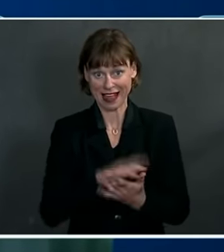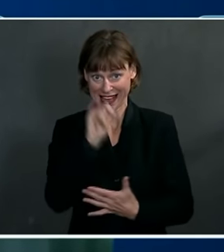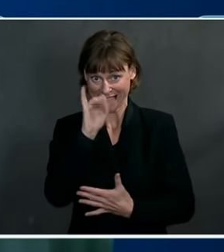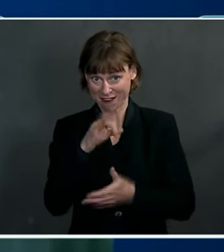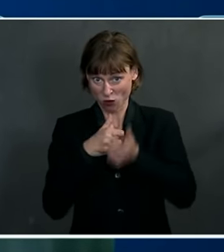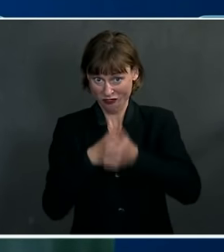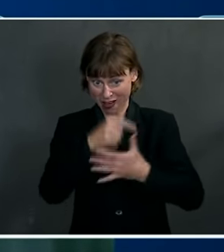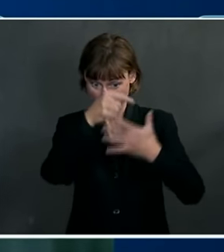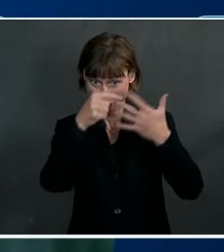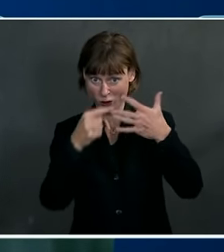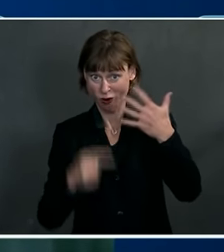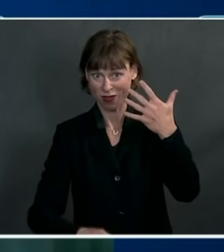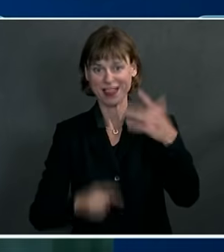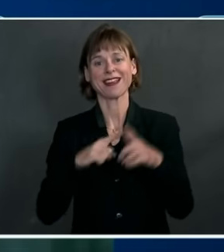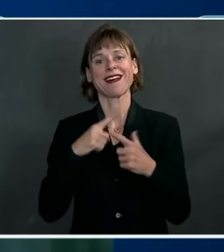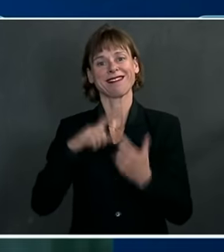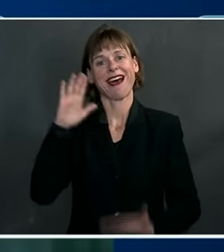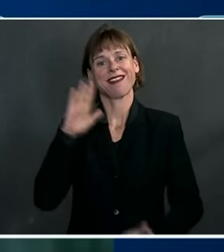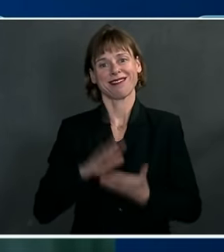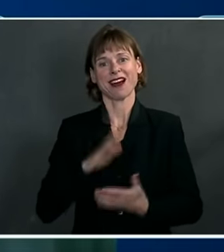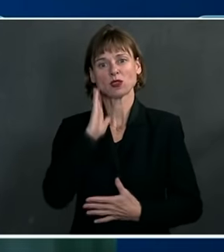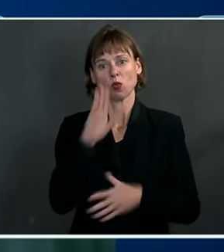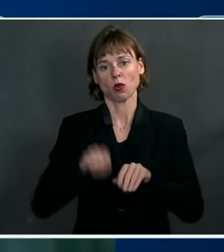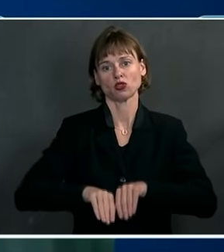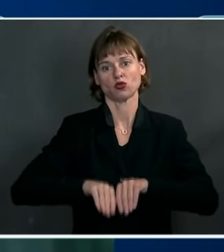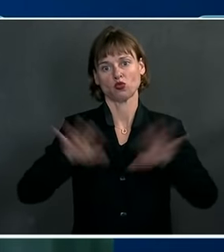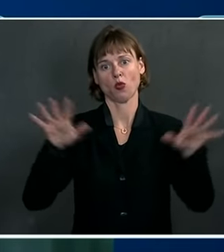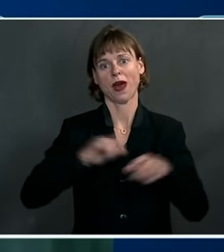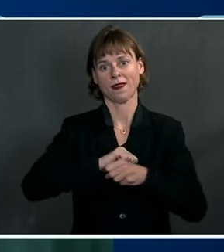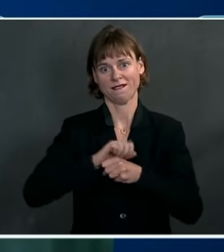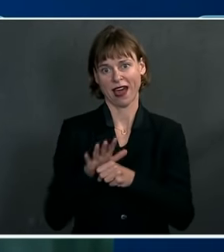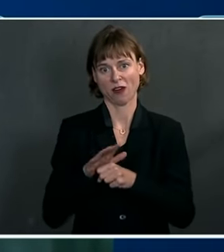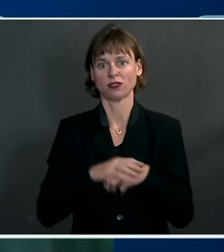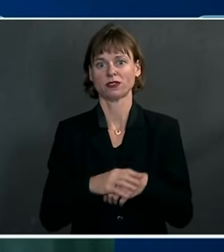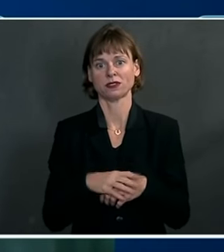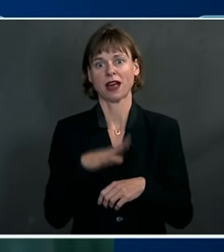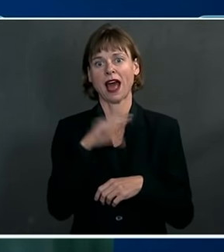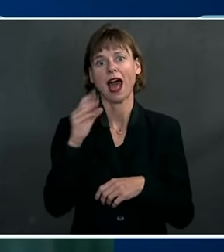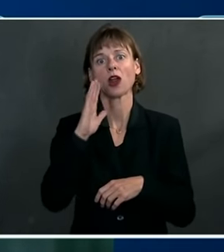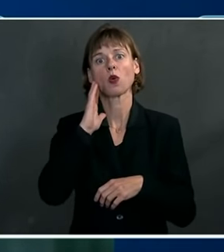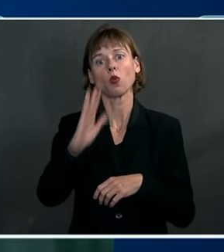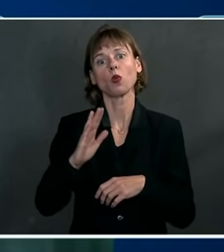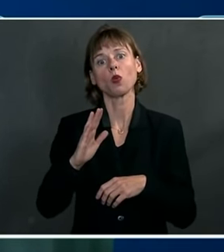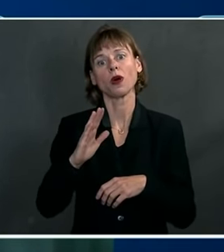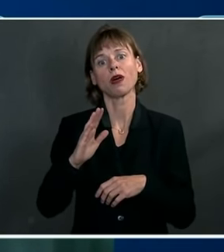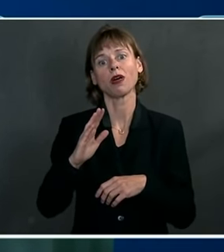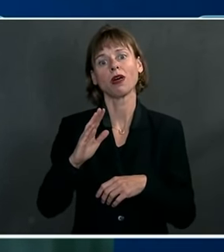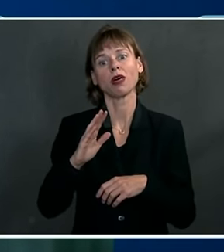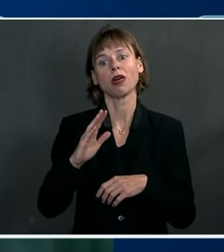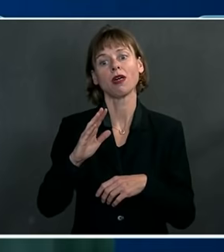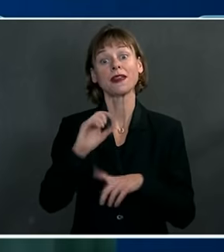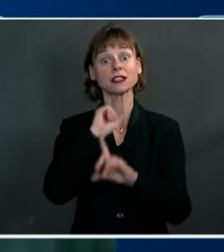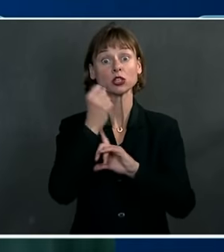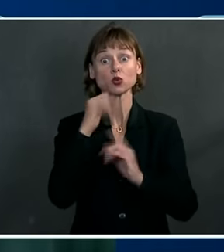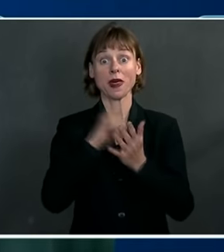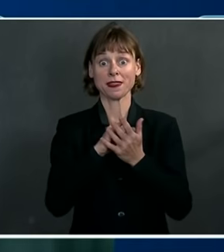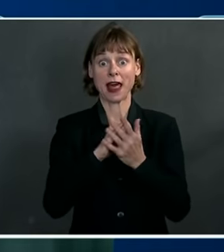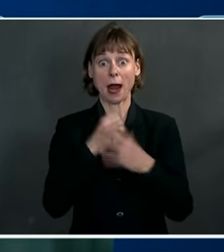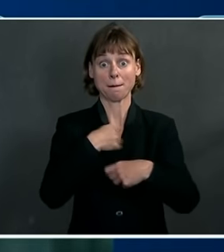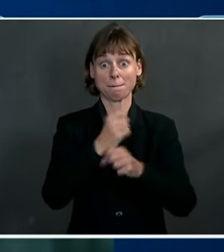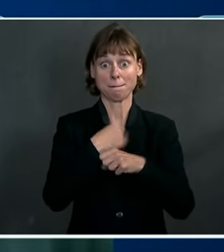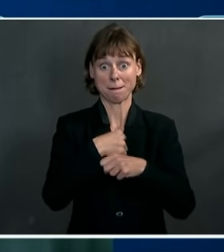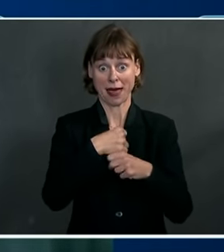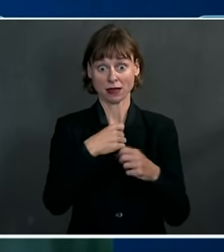things, there is less virus spreading and the conditions that produce variants are